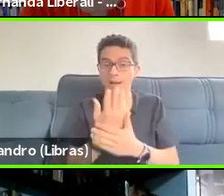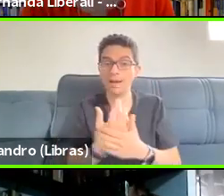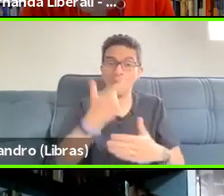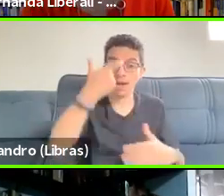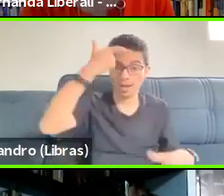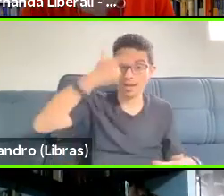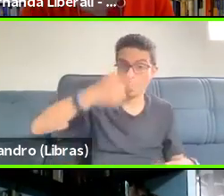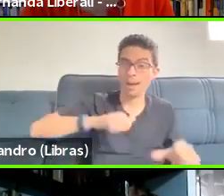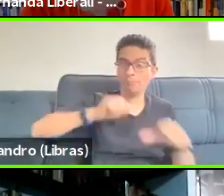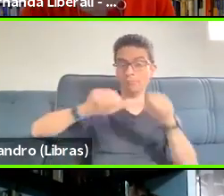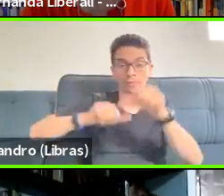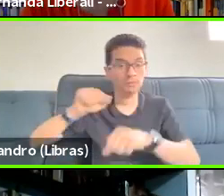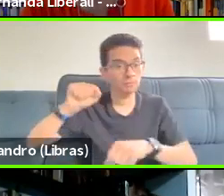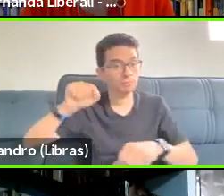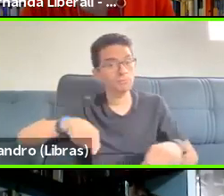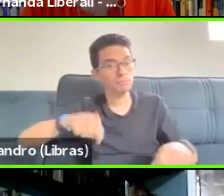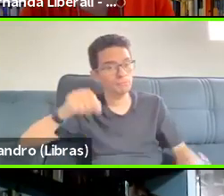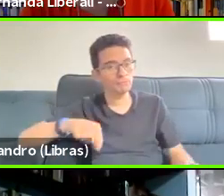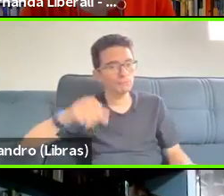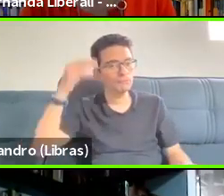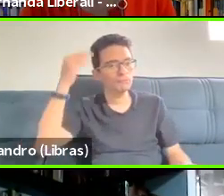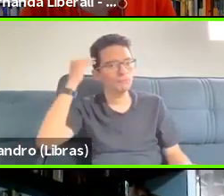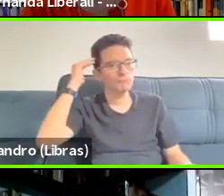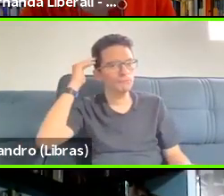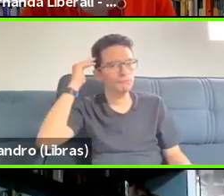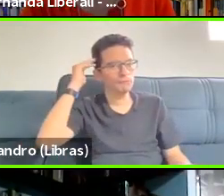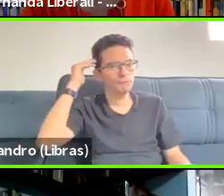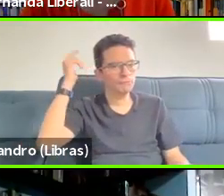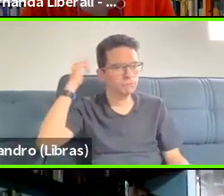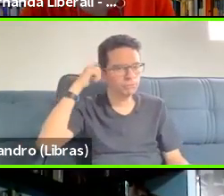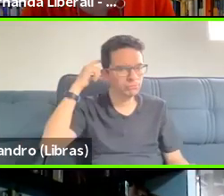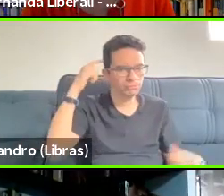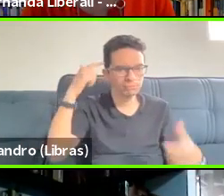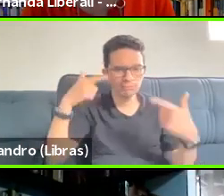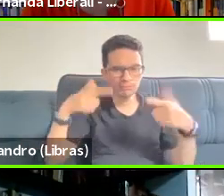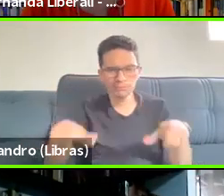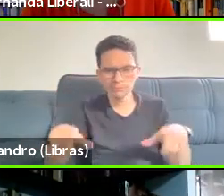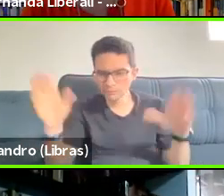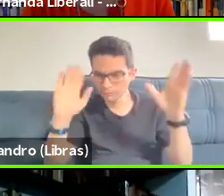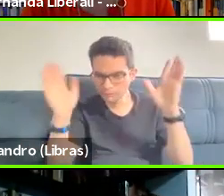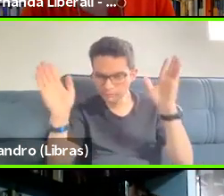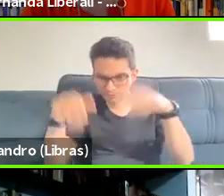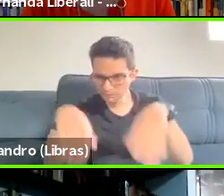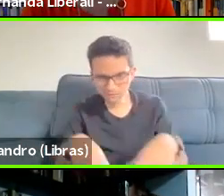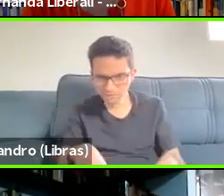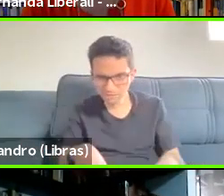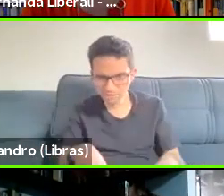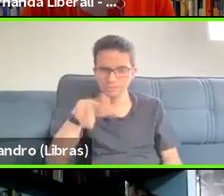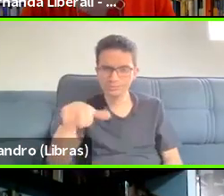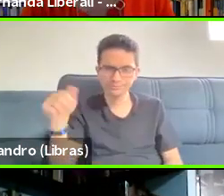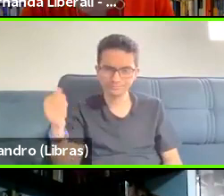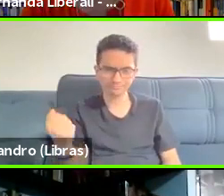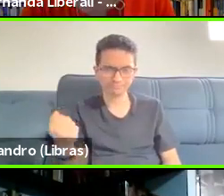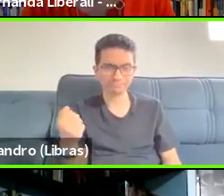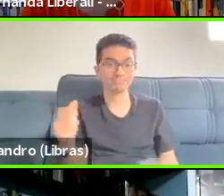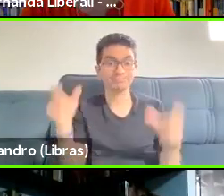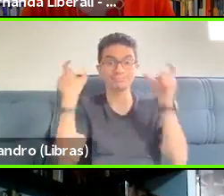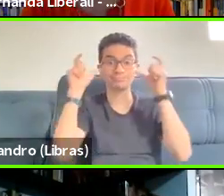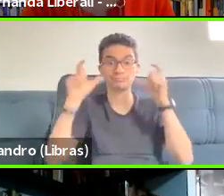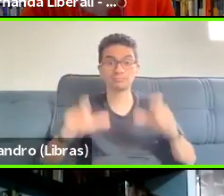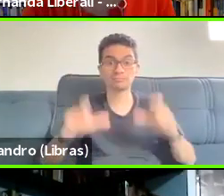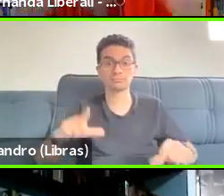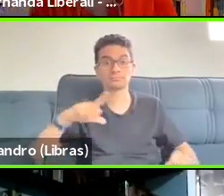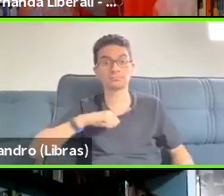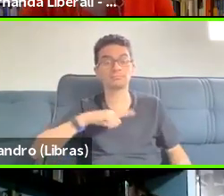language very much for that reason. Clearly I'm interested in how language is one of many communicative resources at our